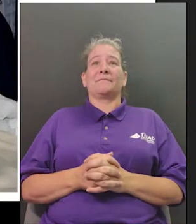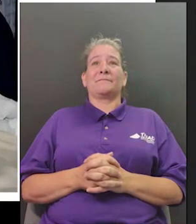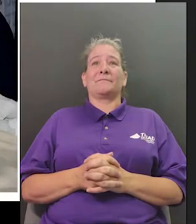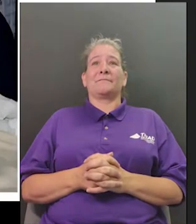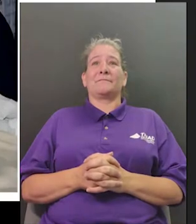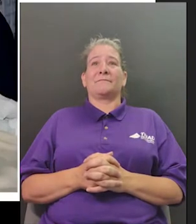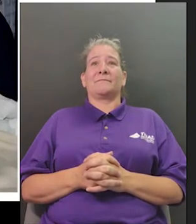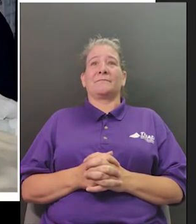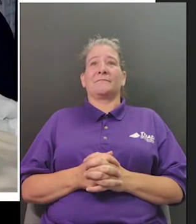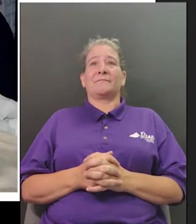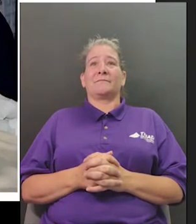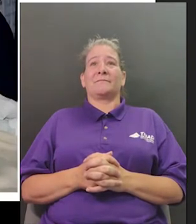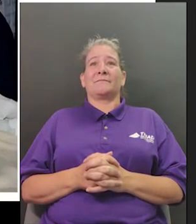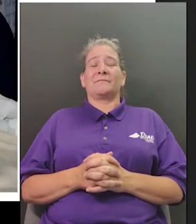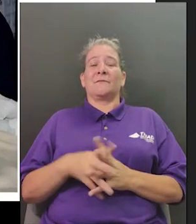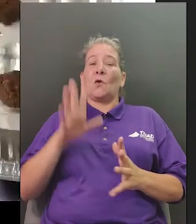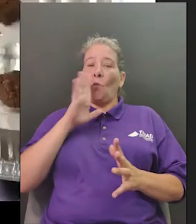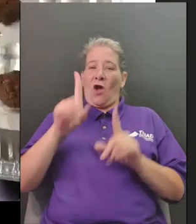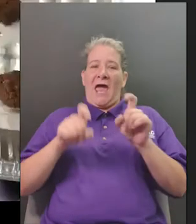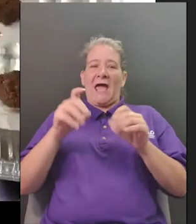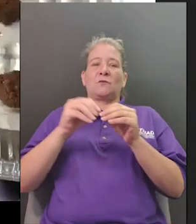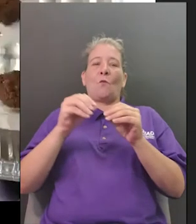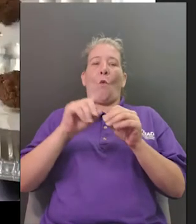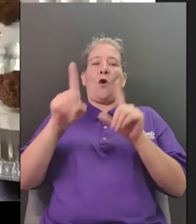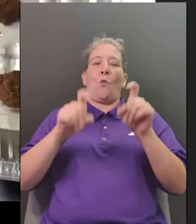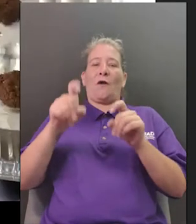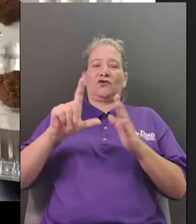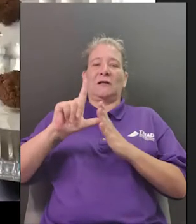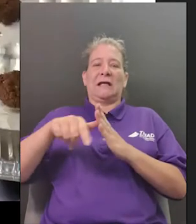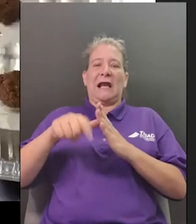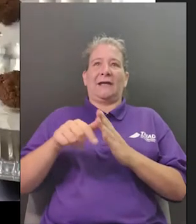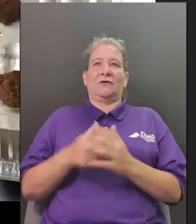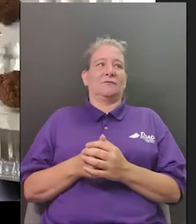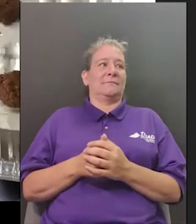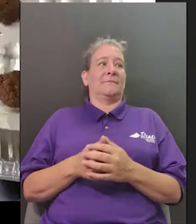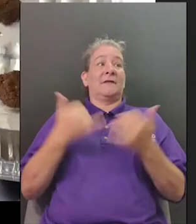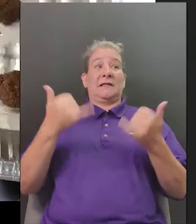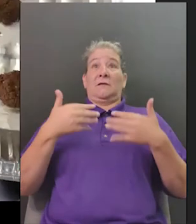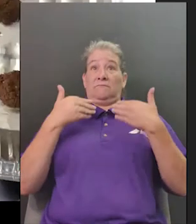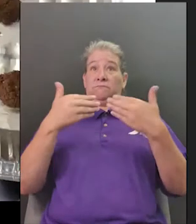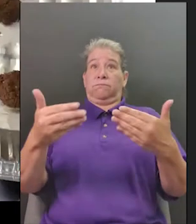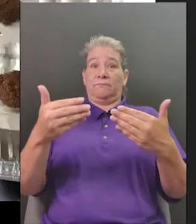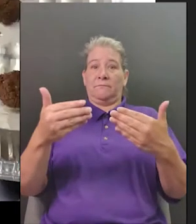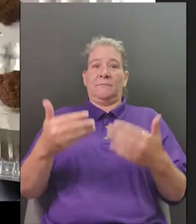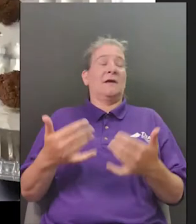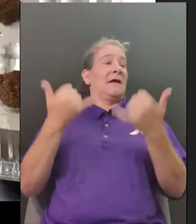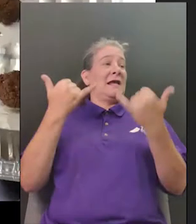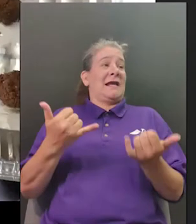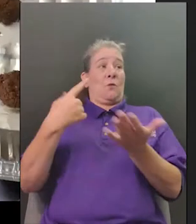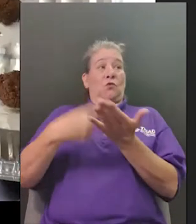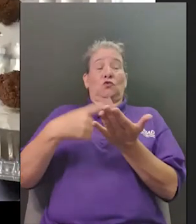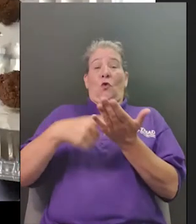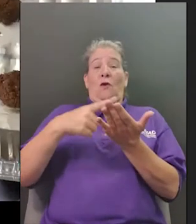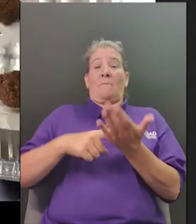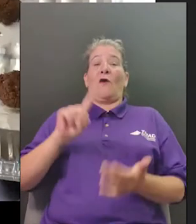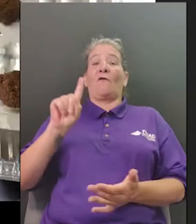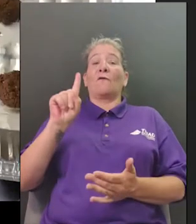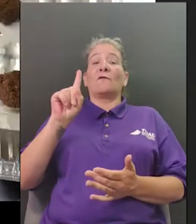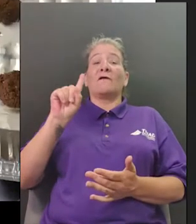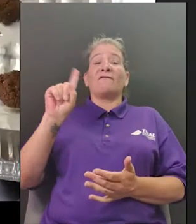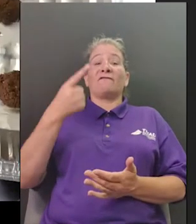and let's see if we can move forward oh one of the things i wanted to mention to you besides the youtube